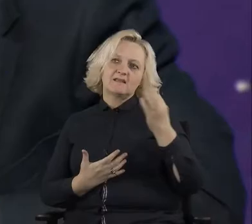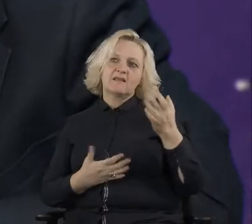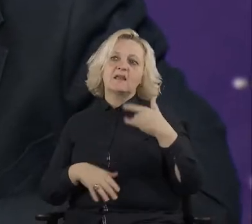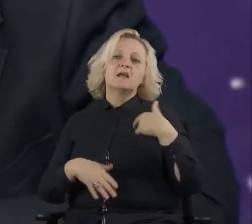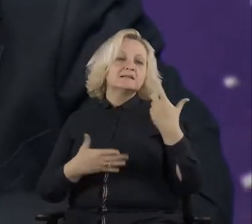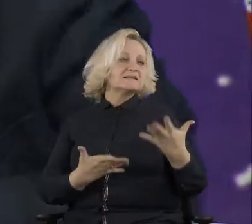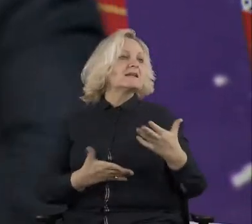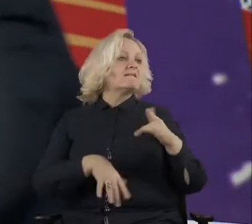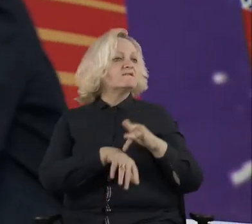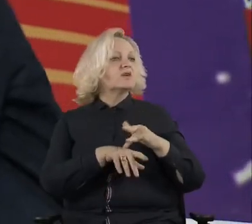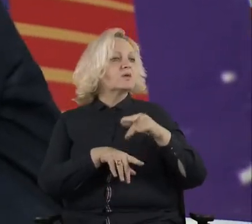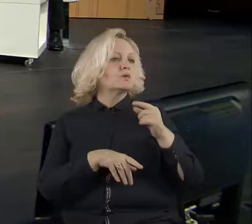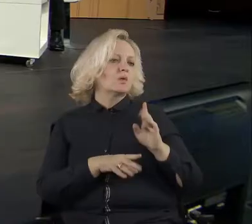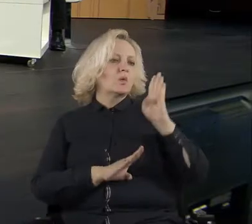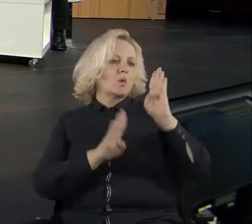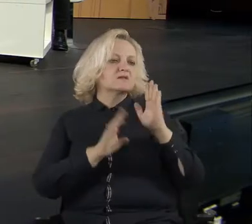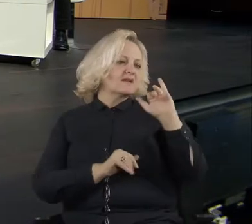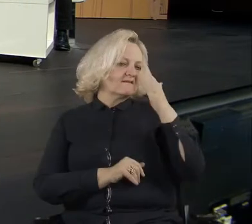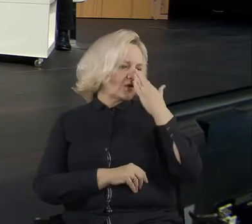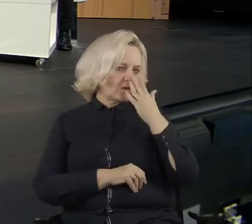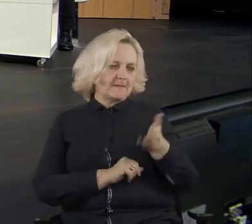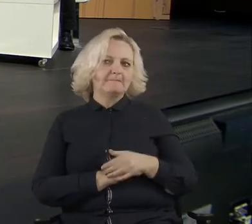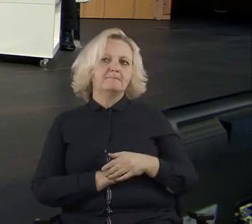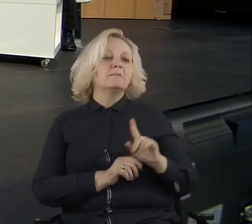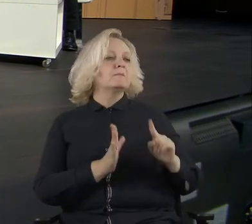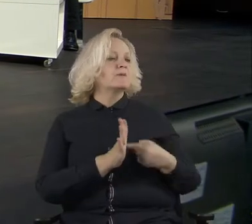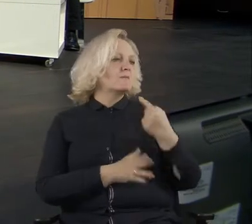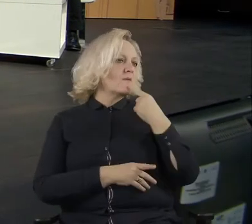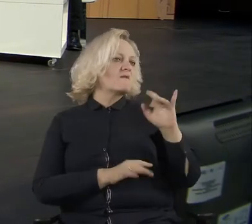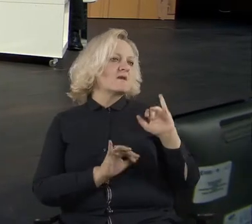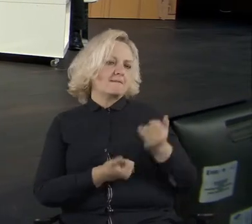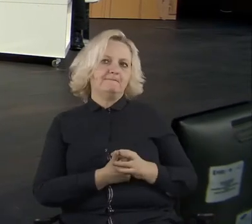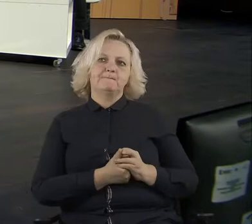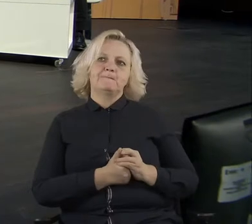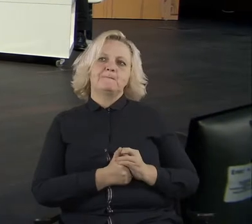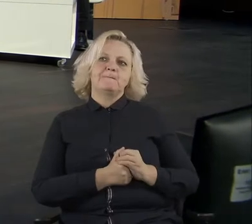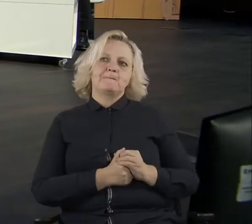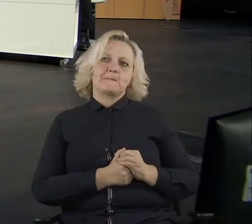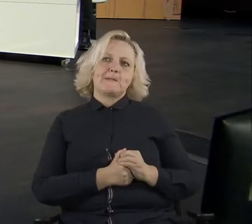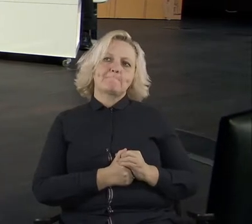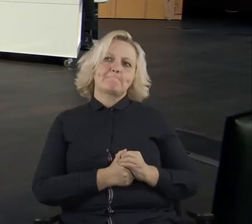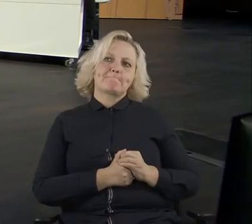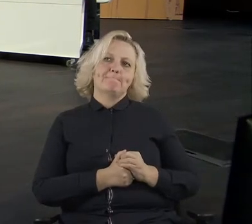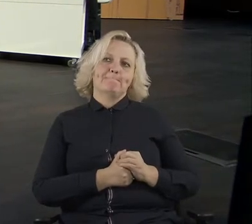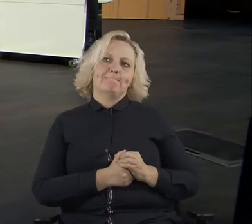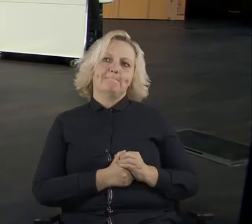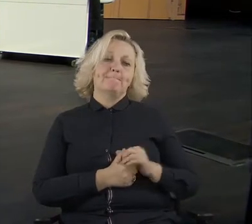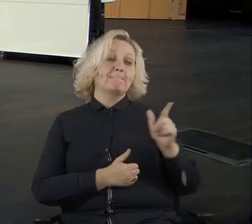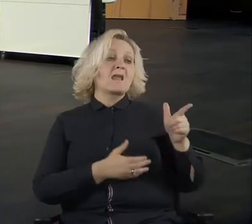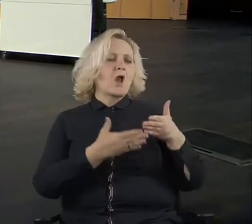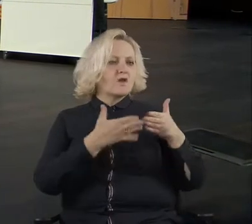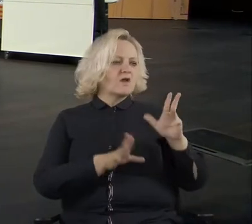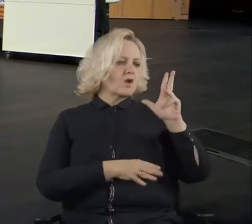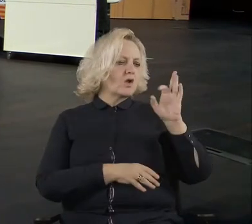referring to, to what you said, Pablo. Okay. Uh, open source or not, 83% of